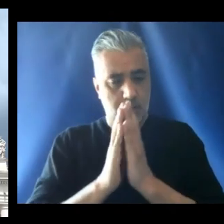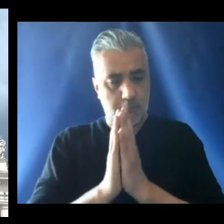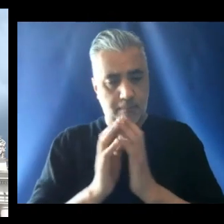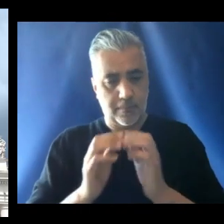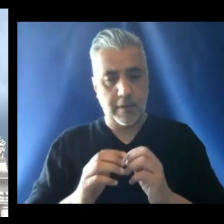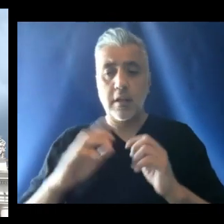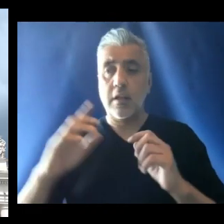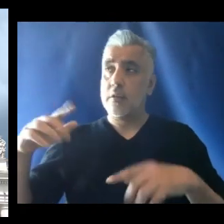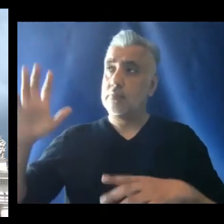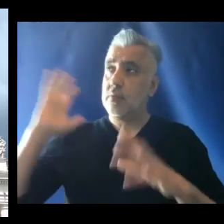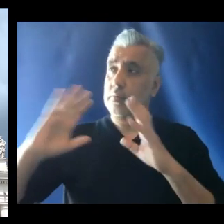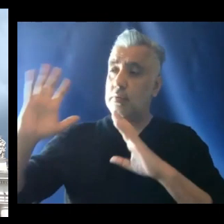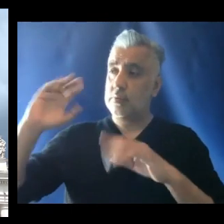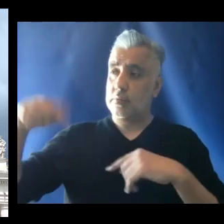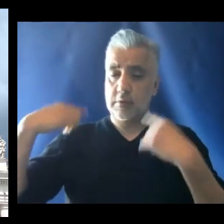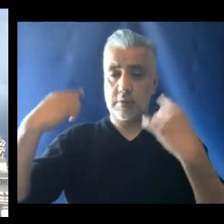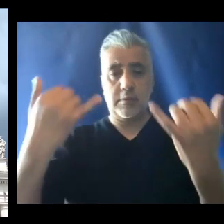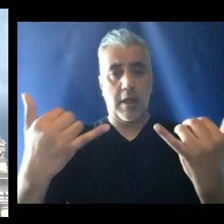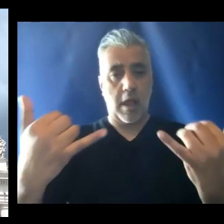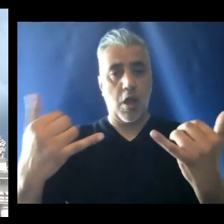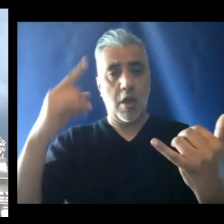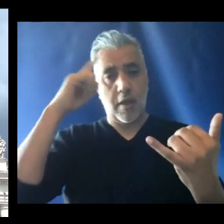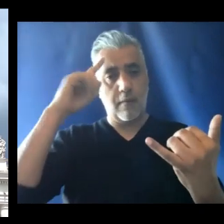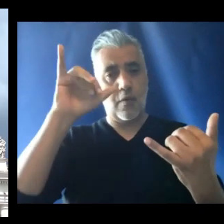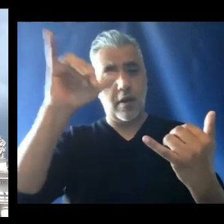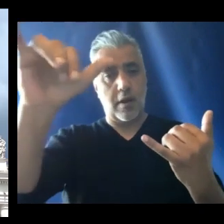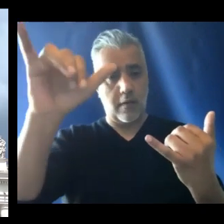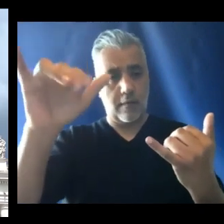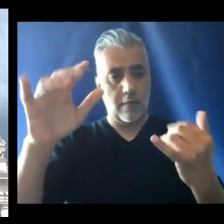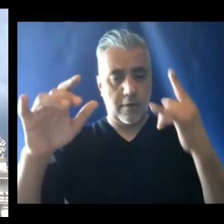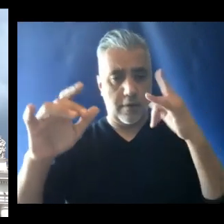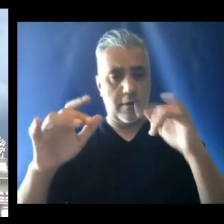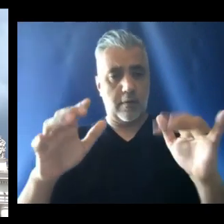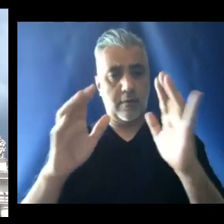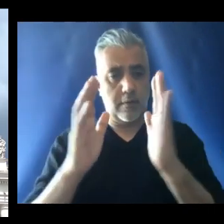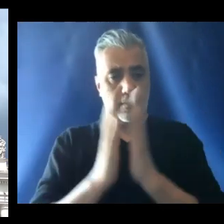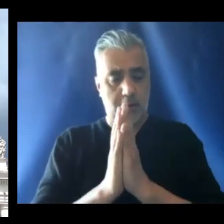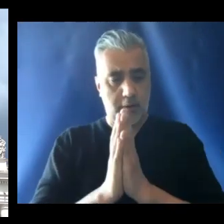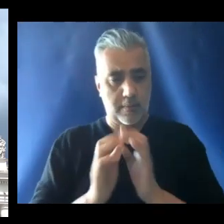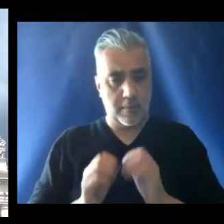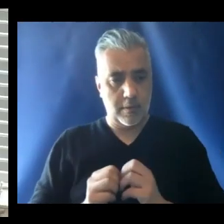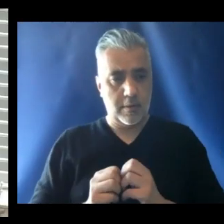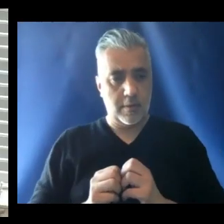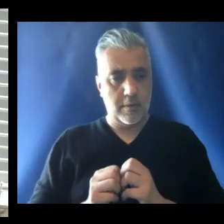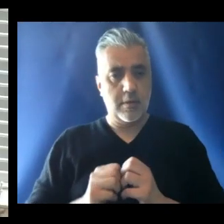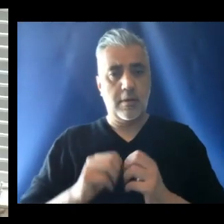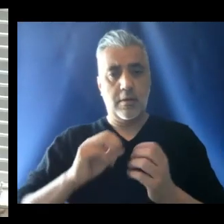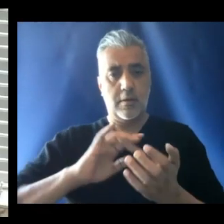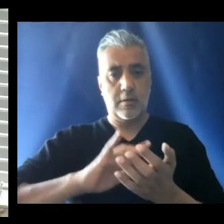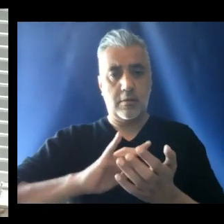Siccuterati in principio et nunc et semper et in séculas séculorum, Amen.